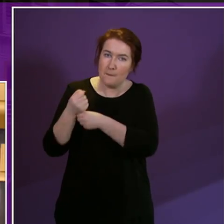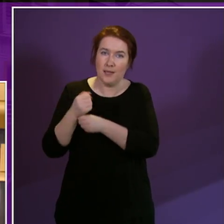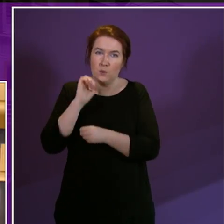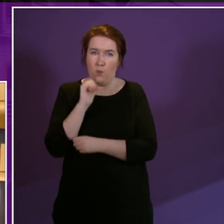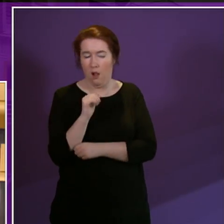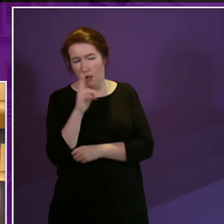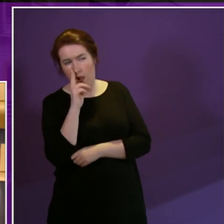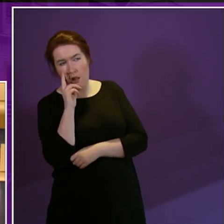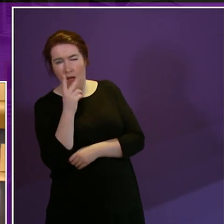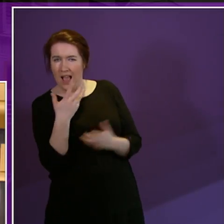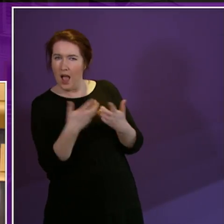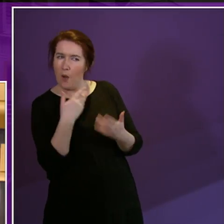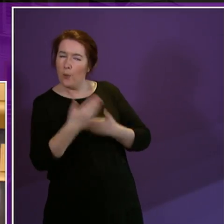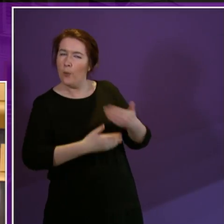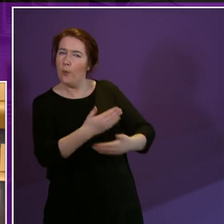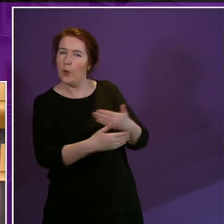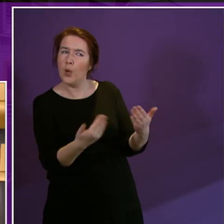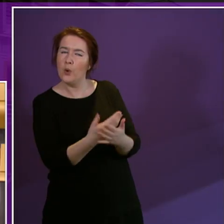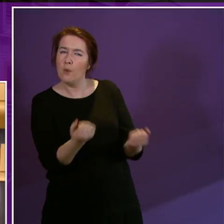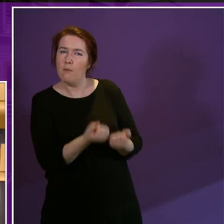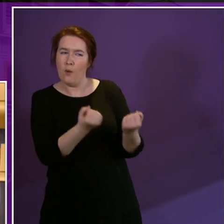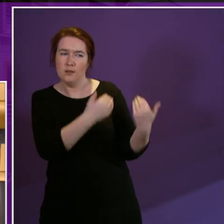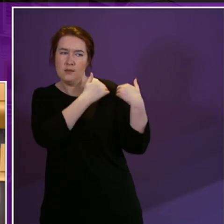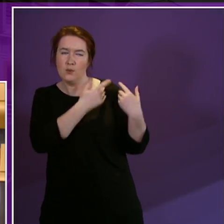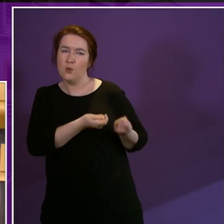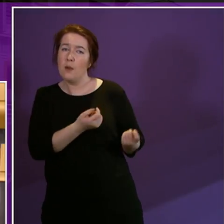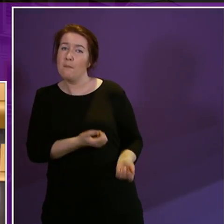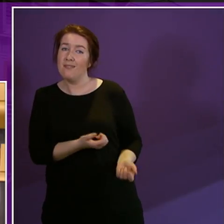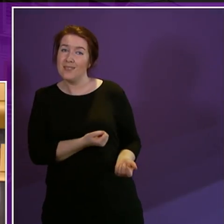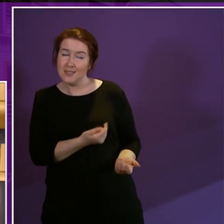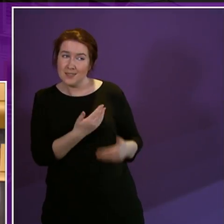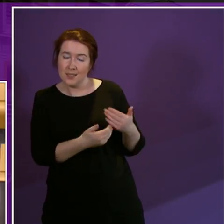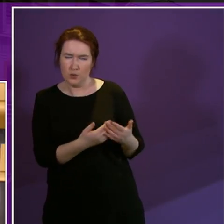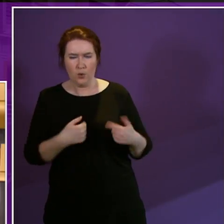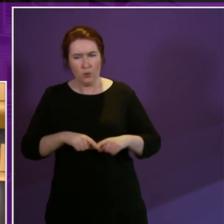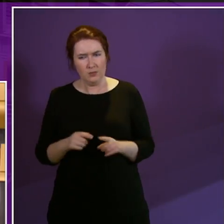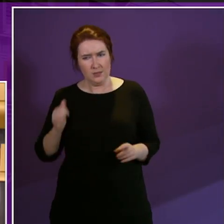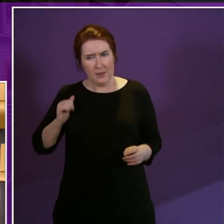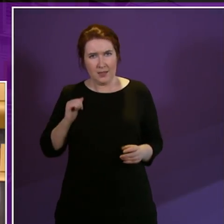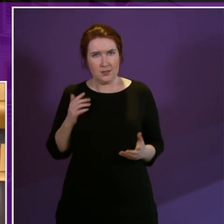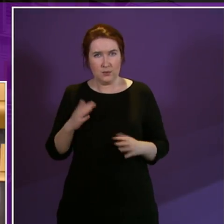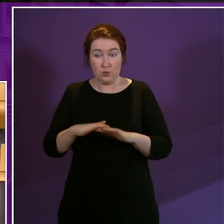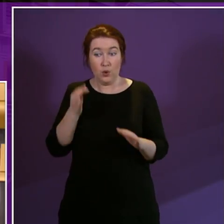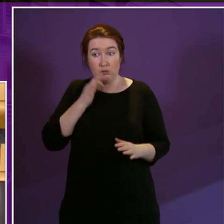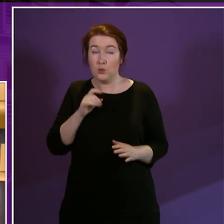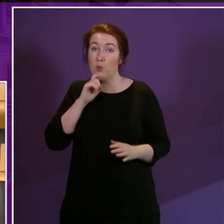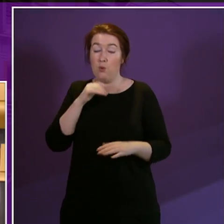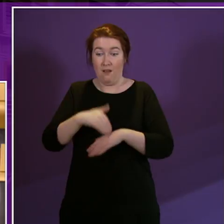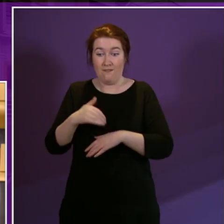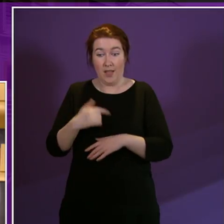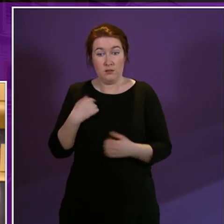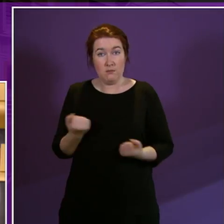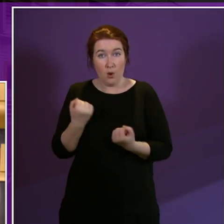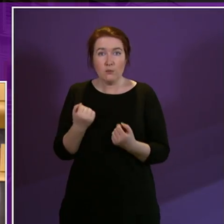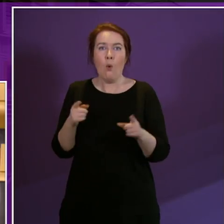closely how we approach those new powers, and it's an expectation not just for those directly affected by the powers, but